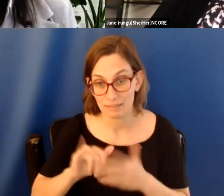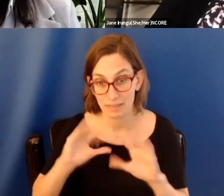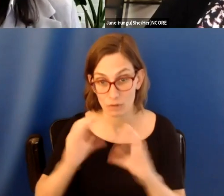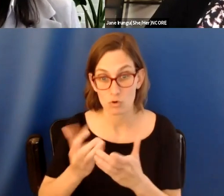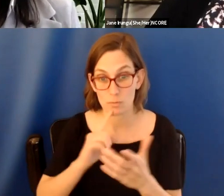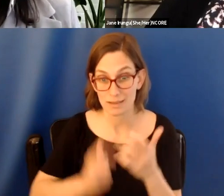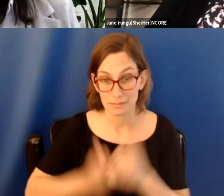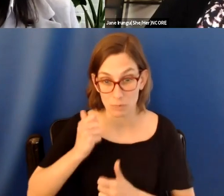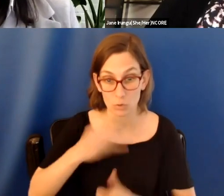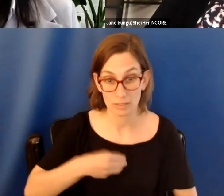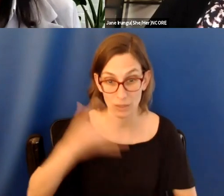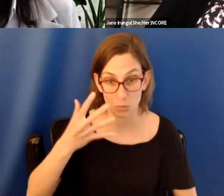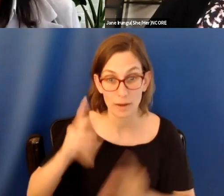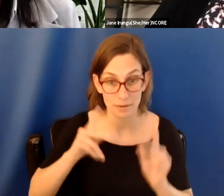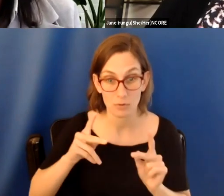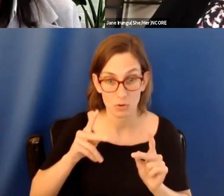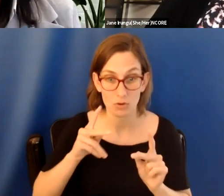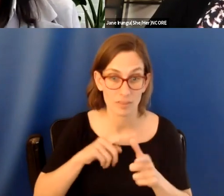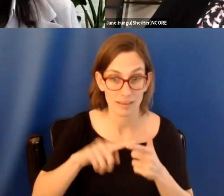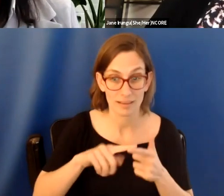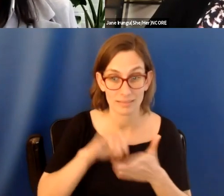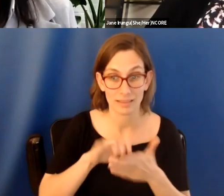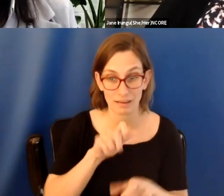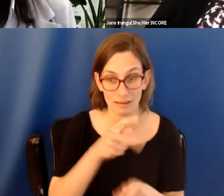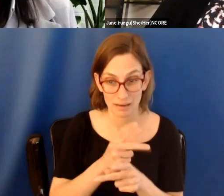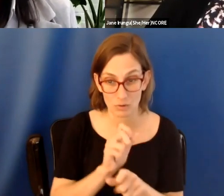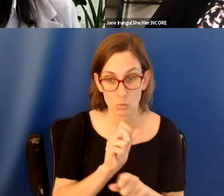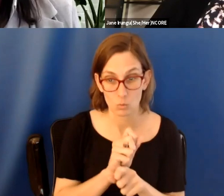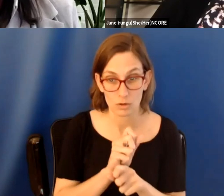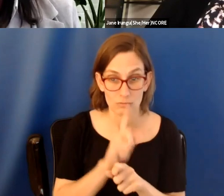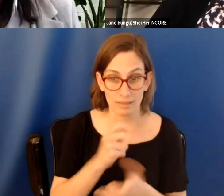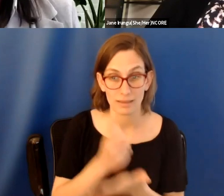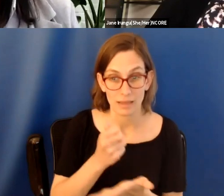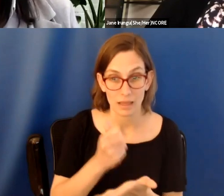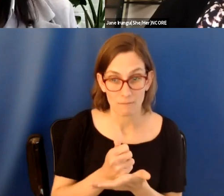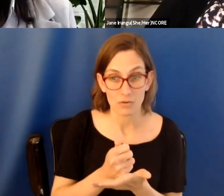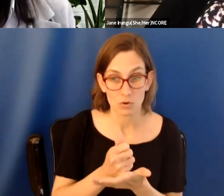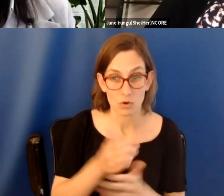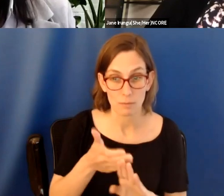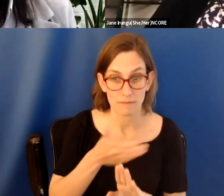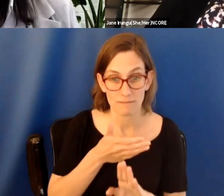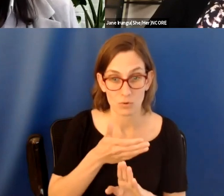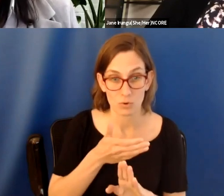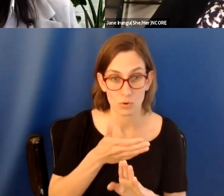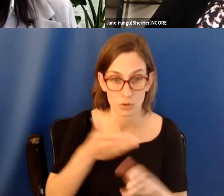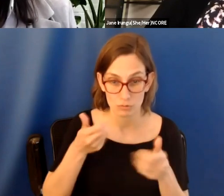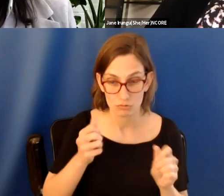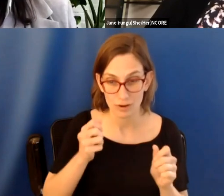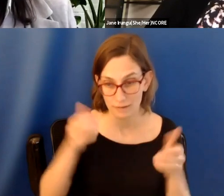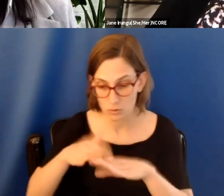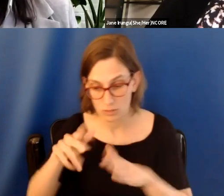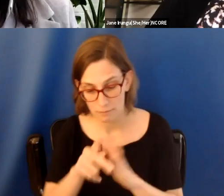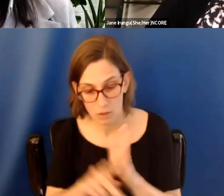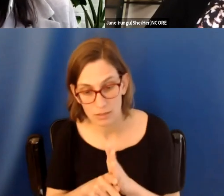people, um, I think this kind of work is incredibly helpful before you try and work towards policy. Um, if